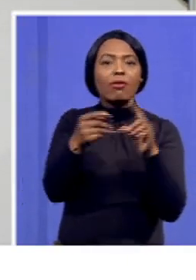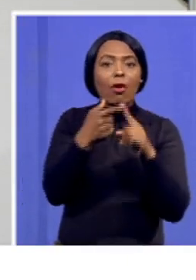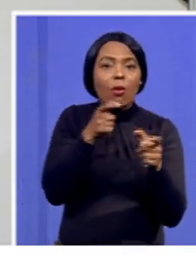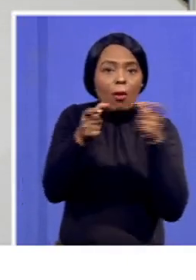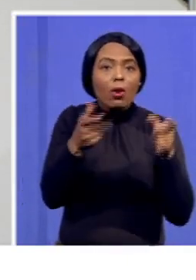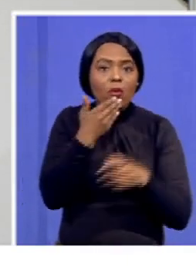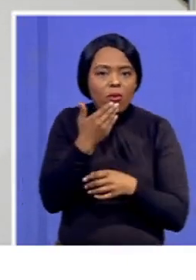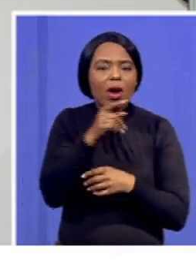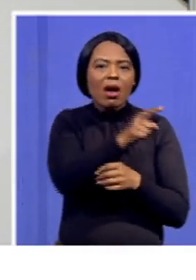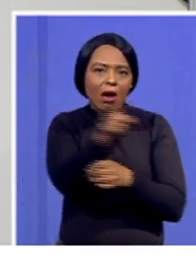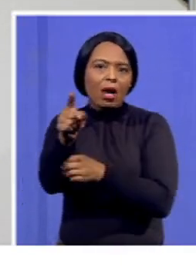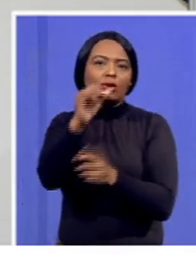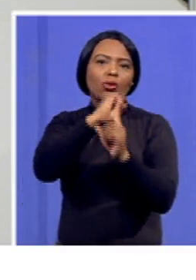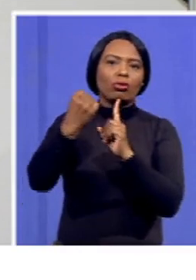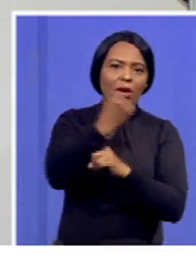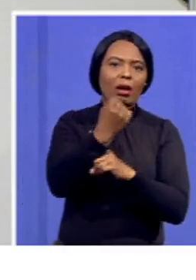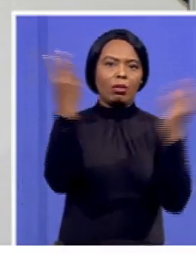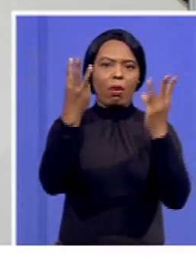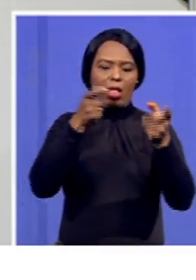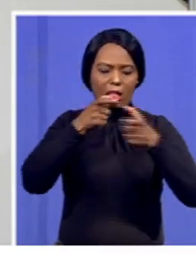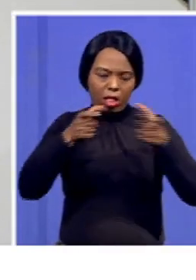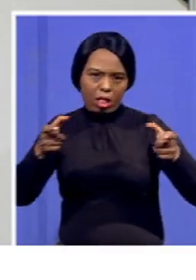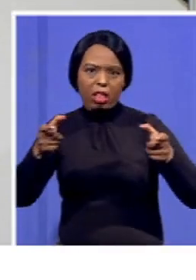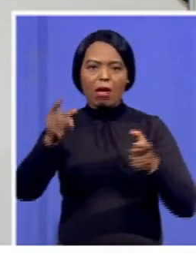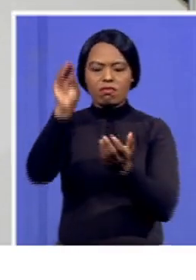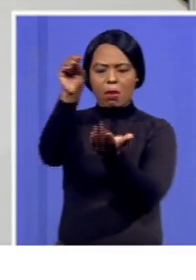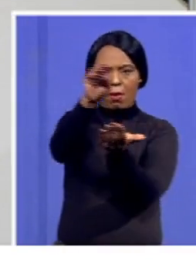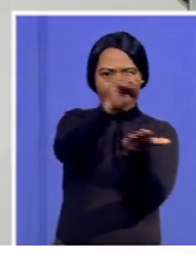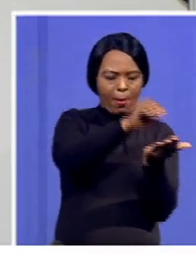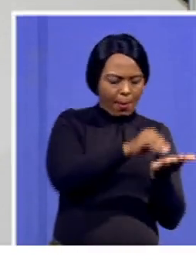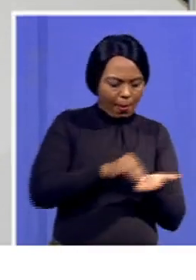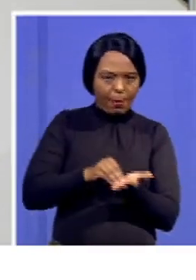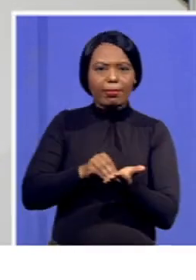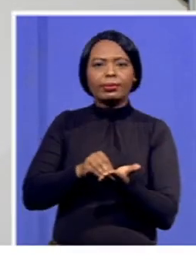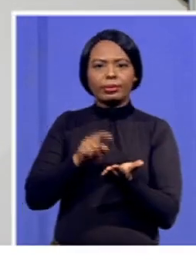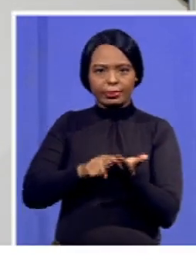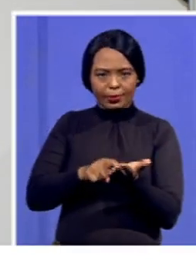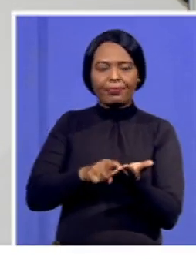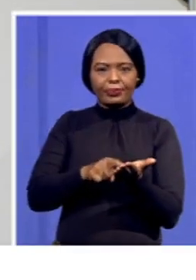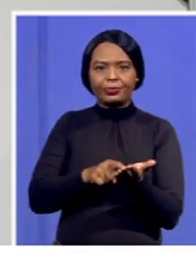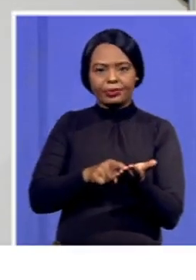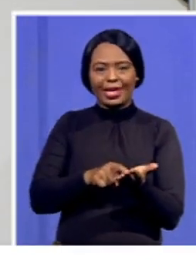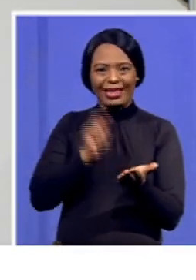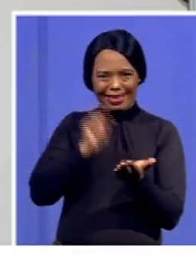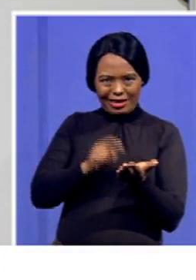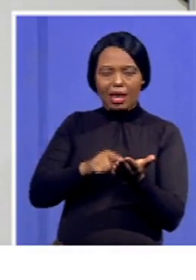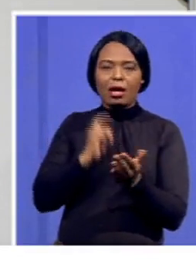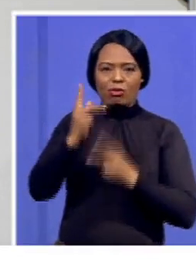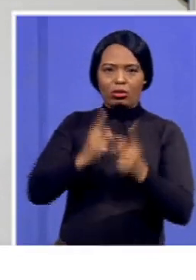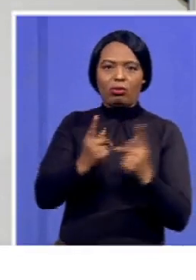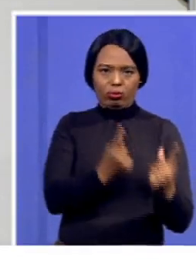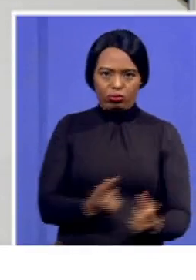in terms of the shape and direction that our policies needs to take. So, that is a process that we are going to undertake.